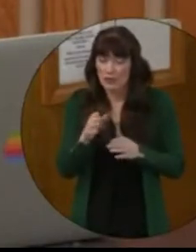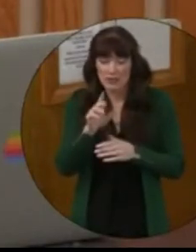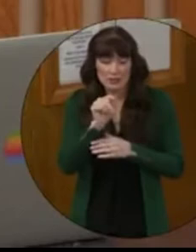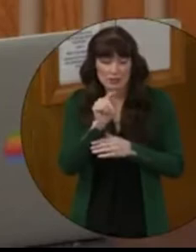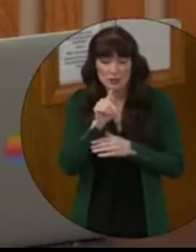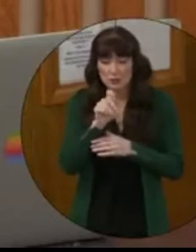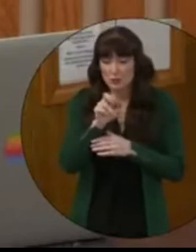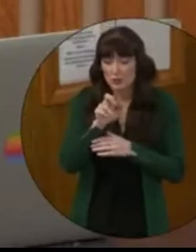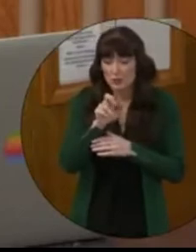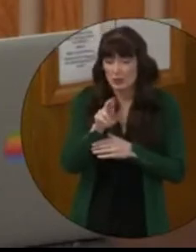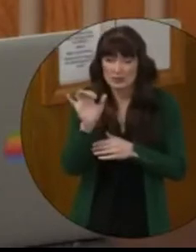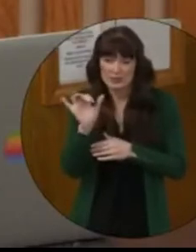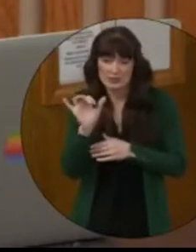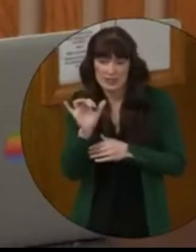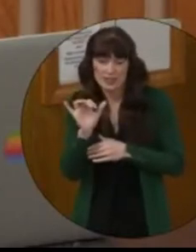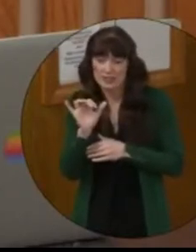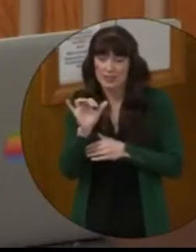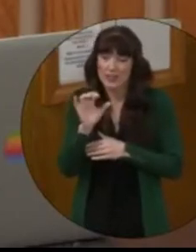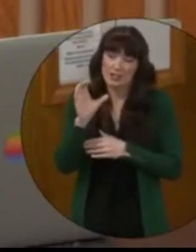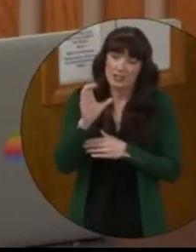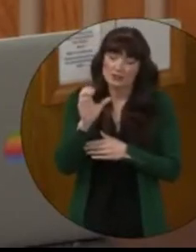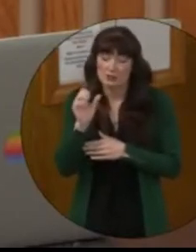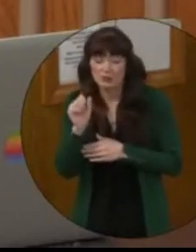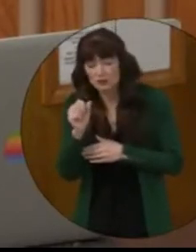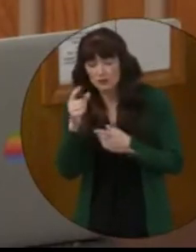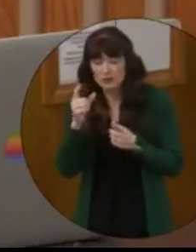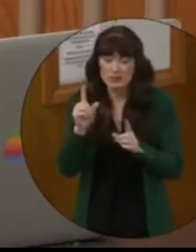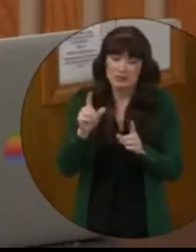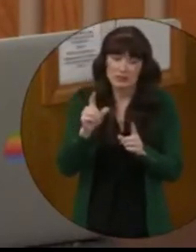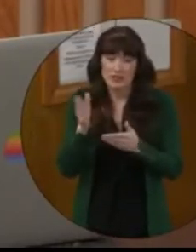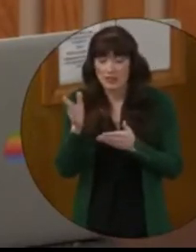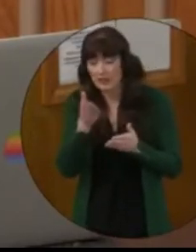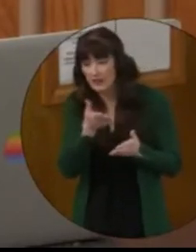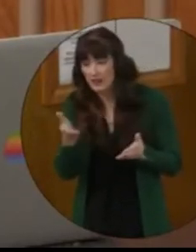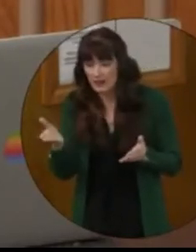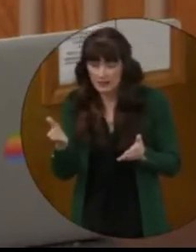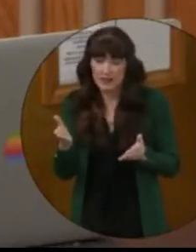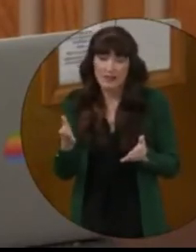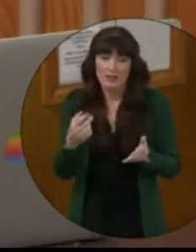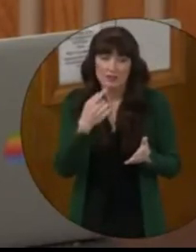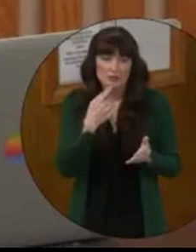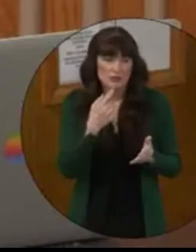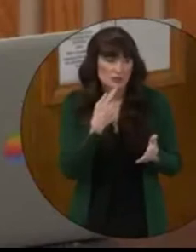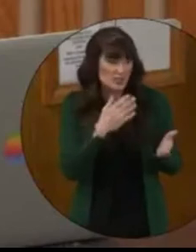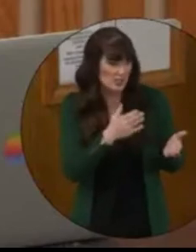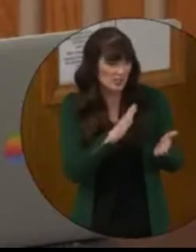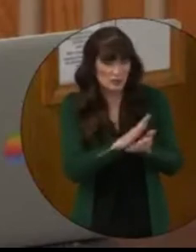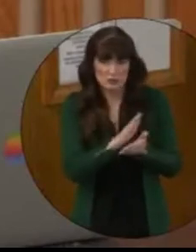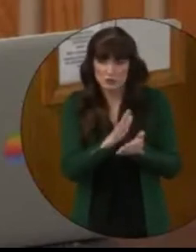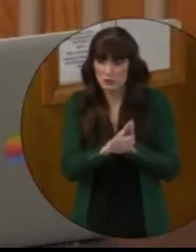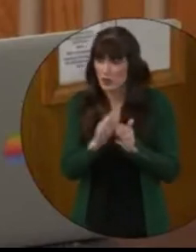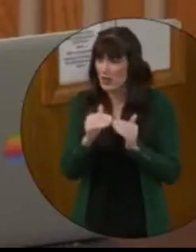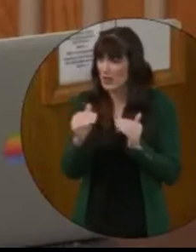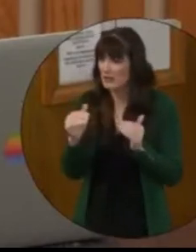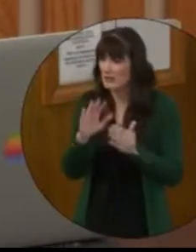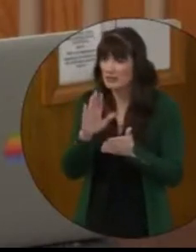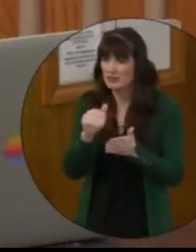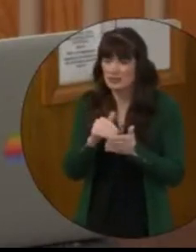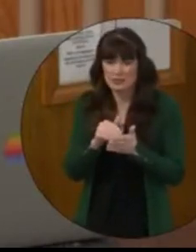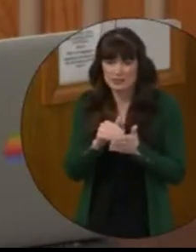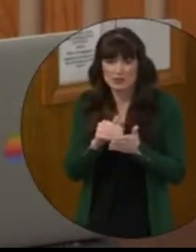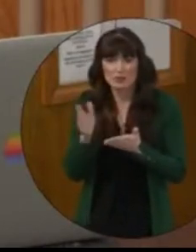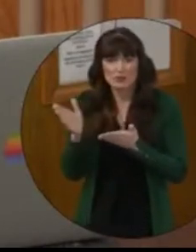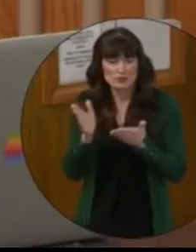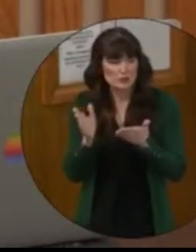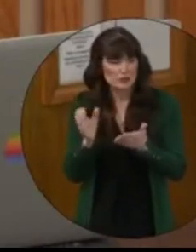as if it's the customer service department. You tweet indignation over minor occurrences at the school level, leaving central service staff